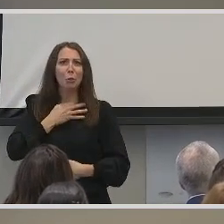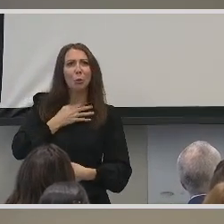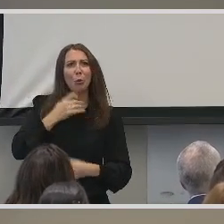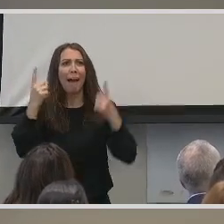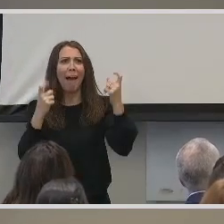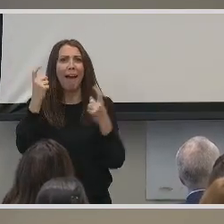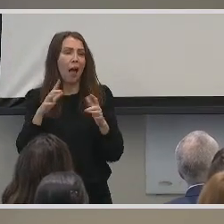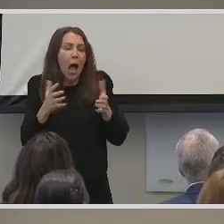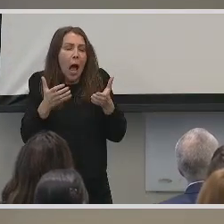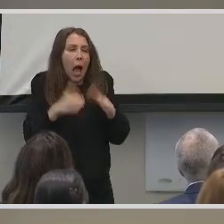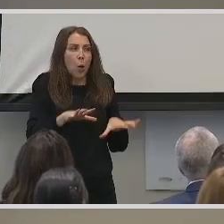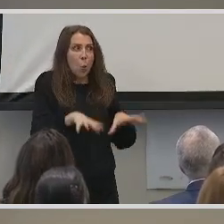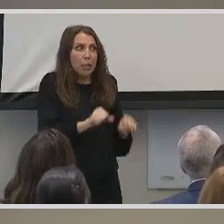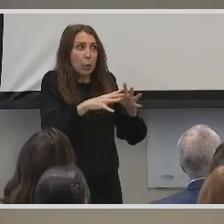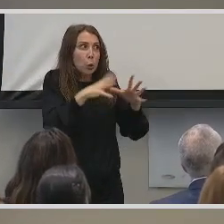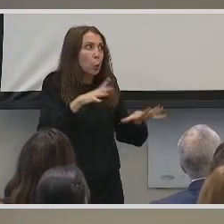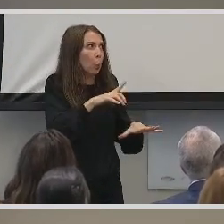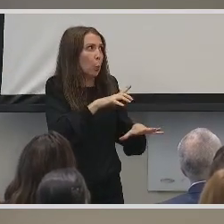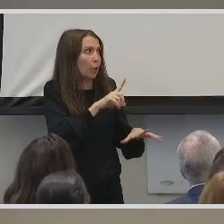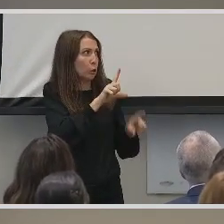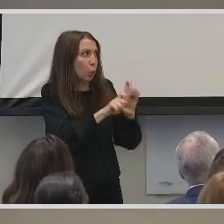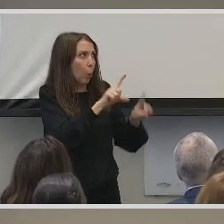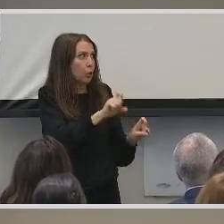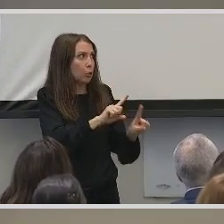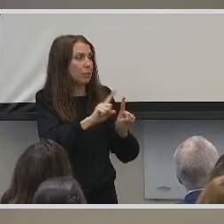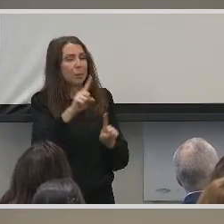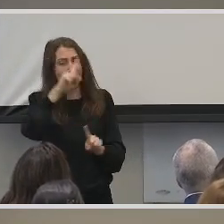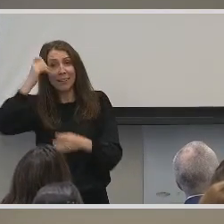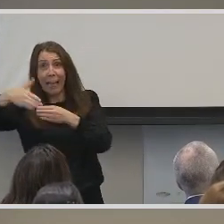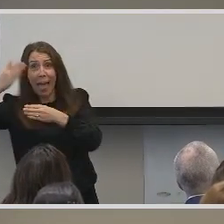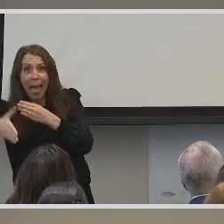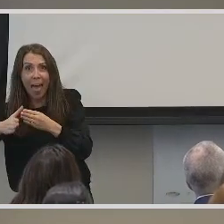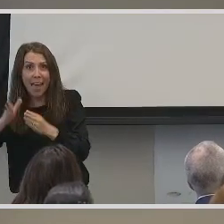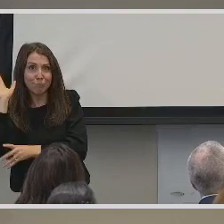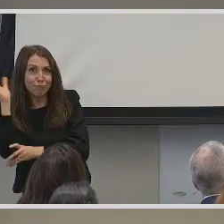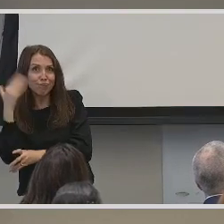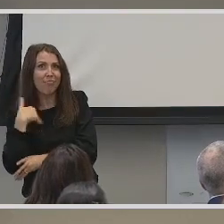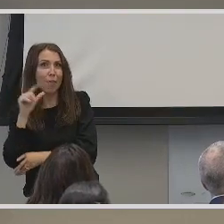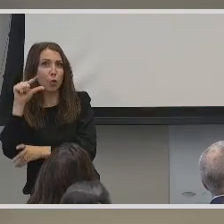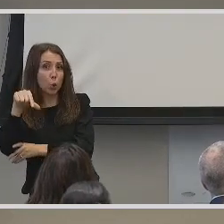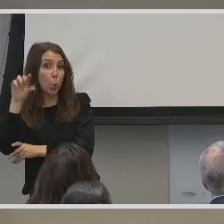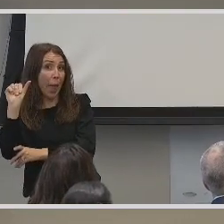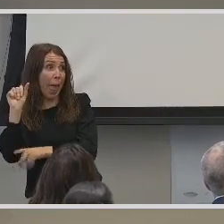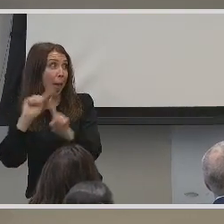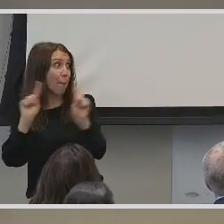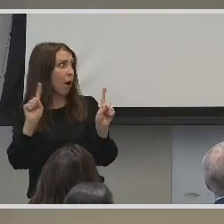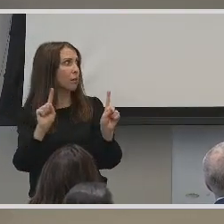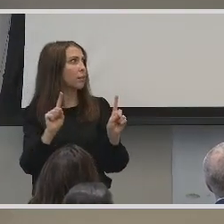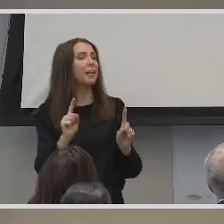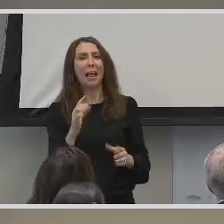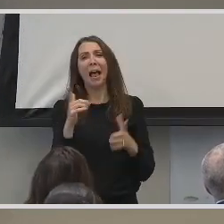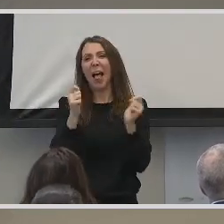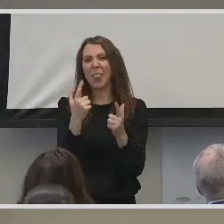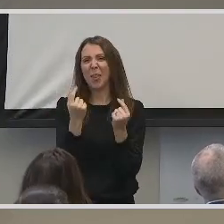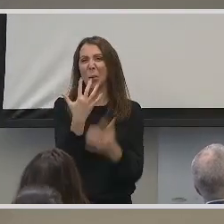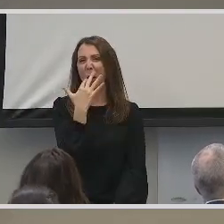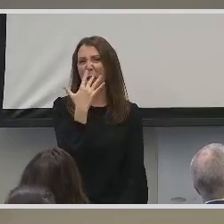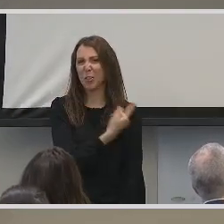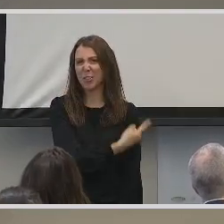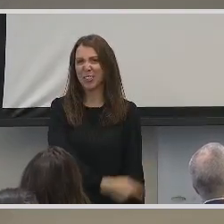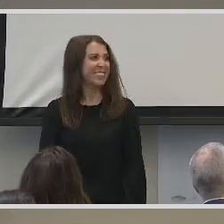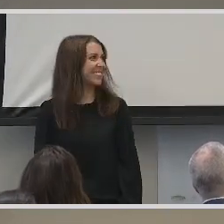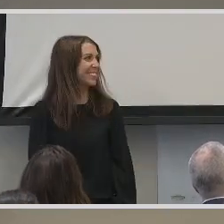the time because I know there's a question and answer session. What else? Mm-hmm. Colors. We can do colors. Colors.